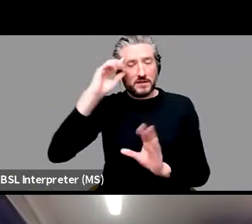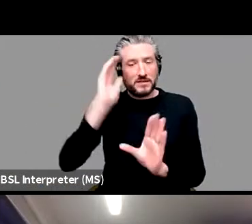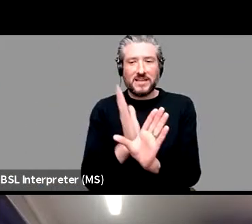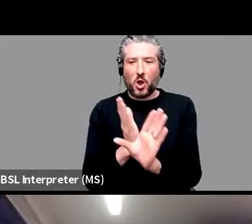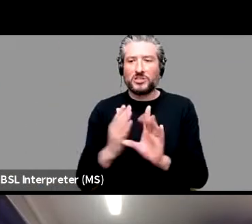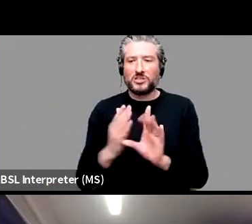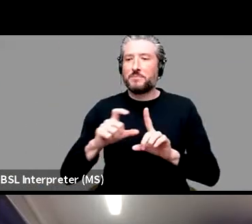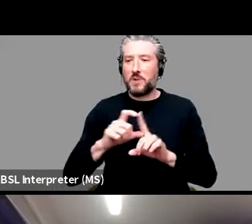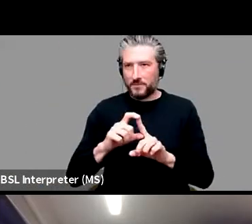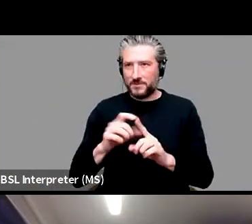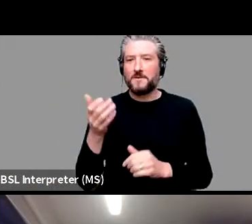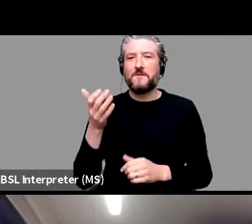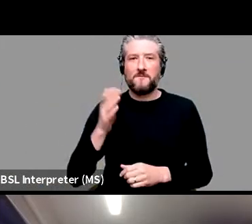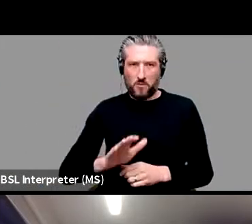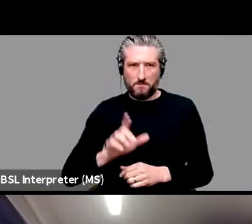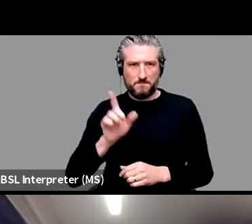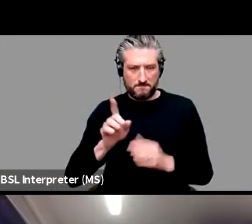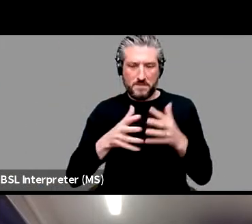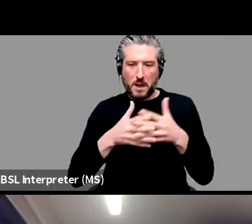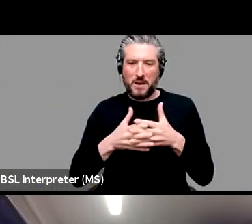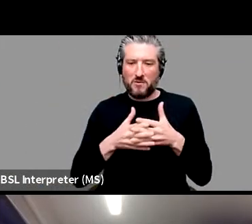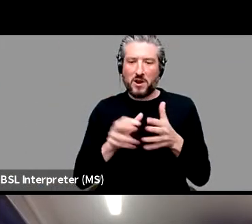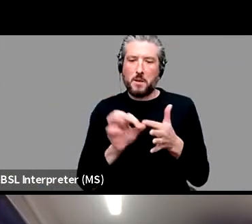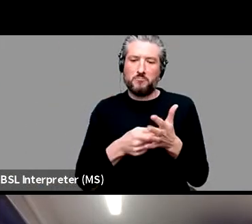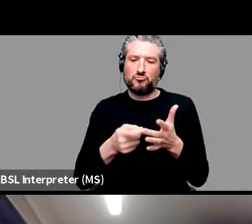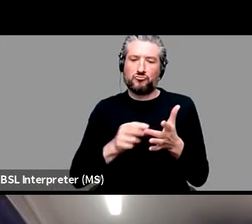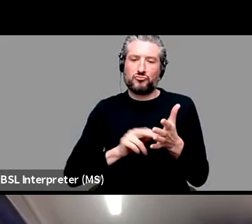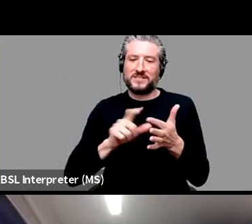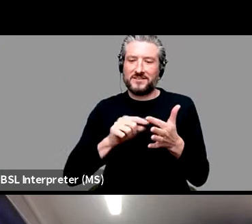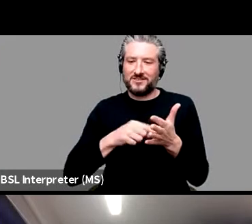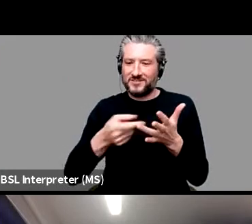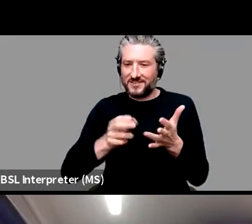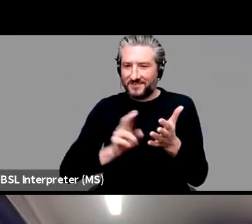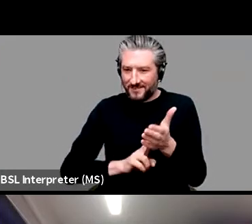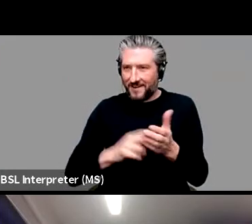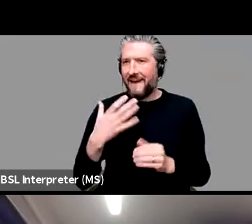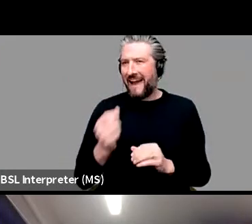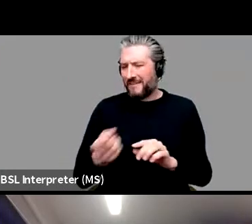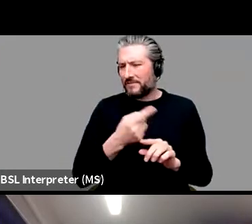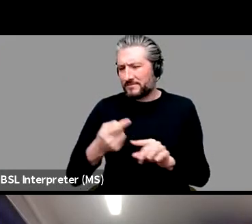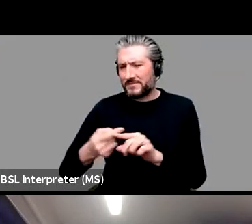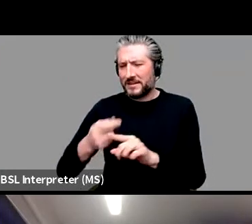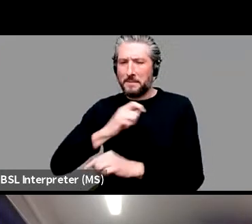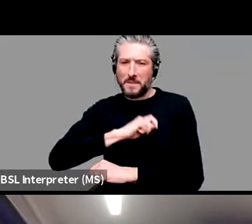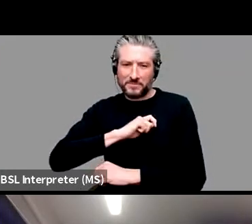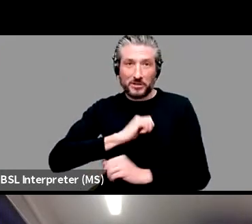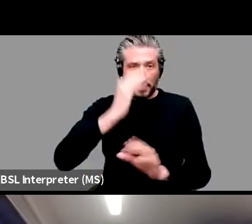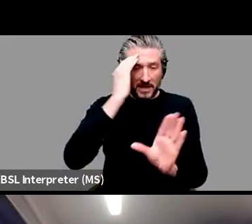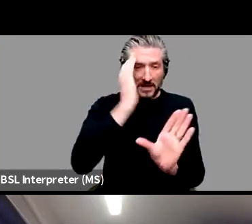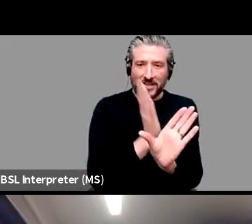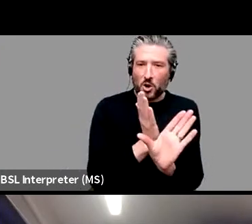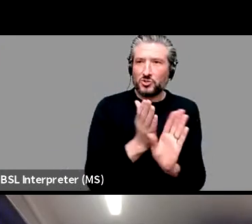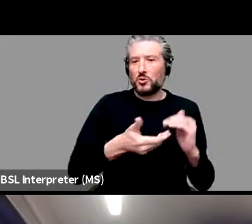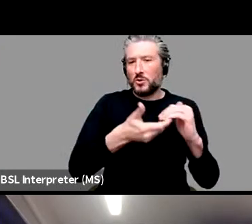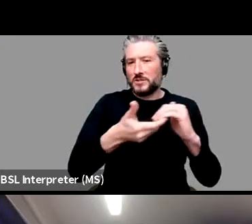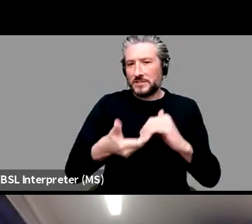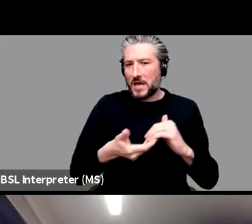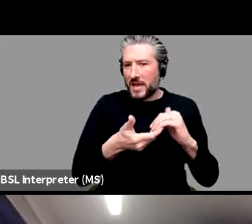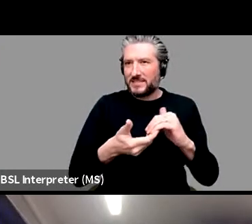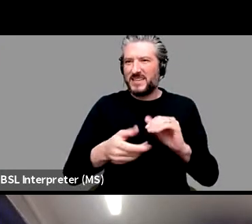about fellowships, also a fellow both of the Linguistic Society of America and the philosophical or sorry, the Psychological Society or